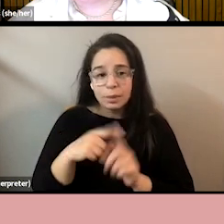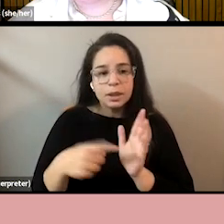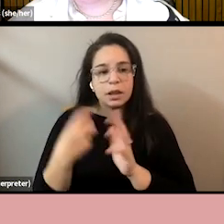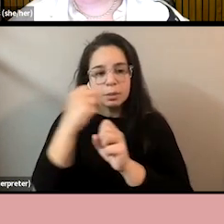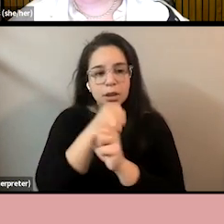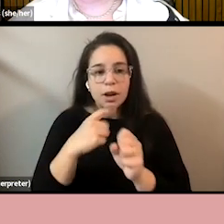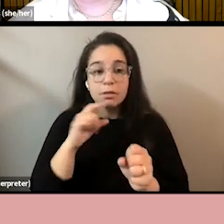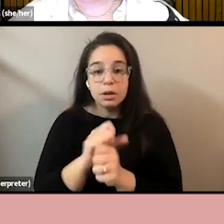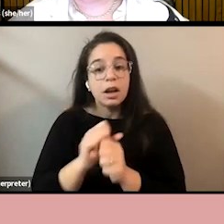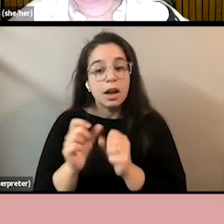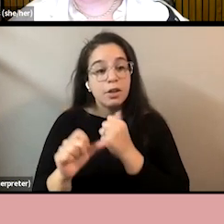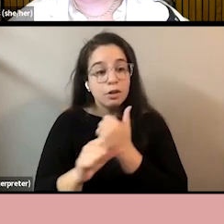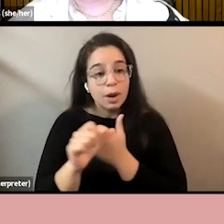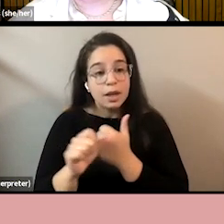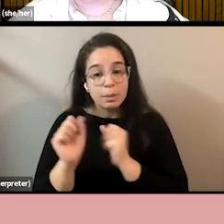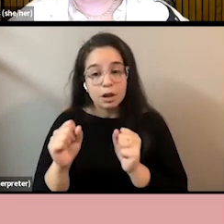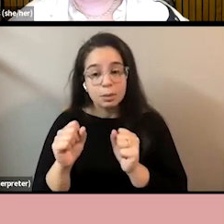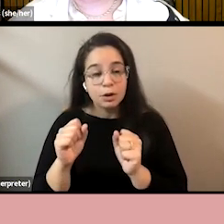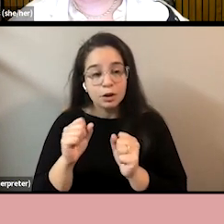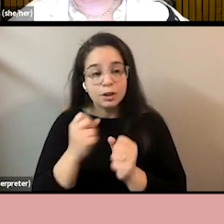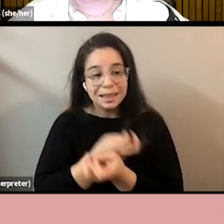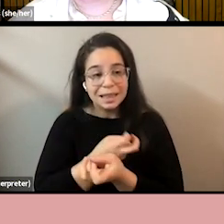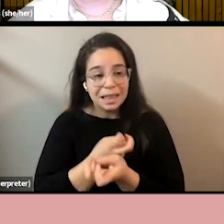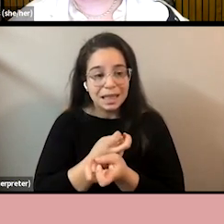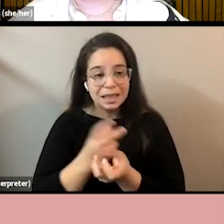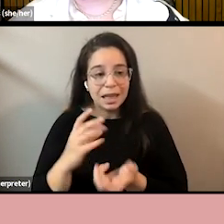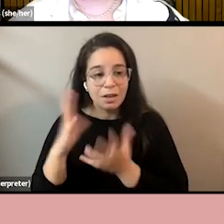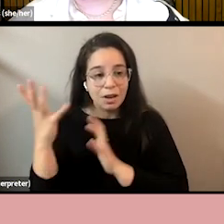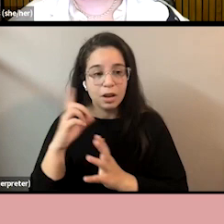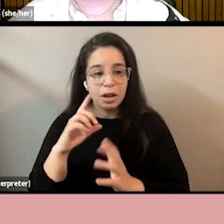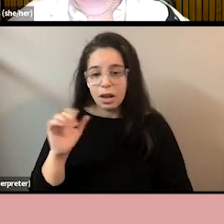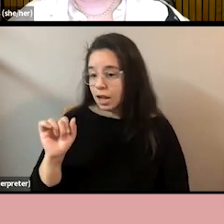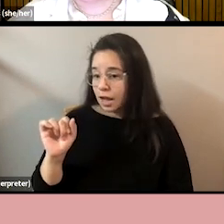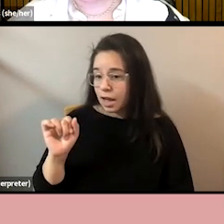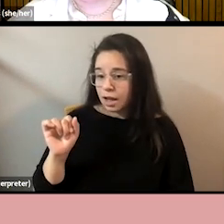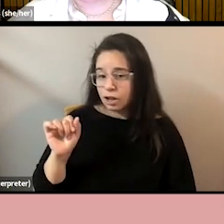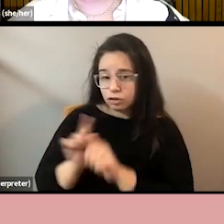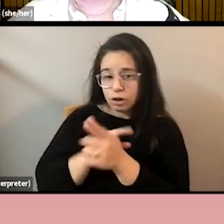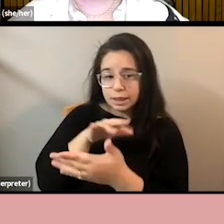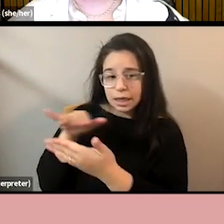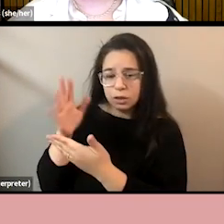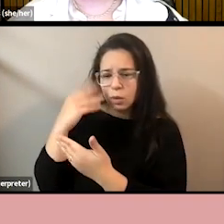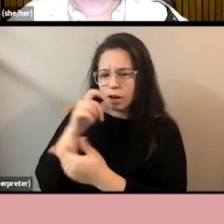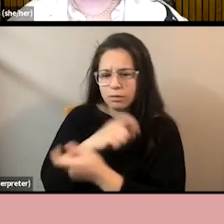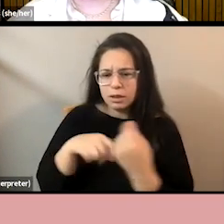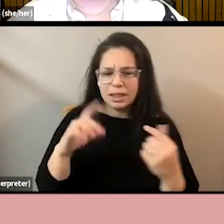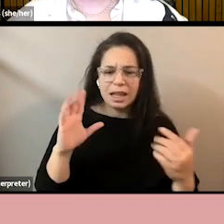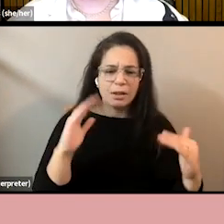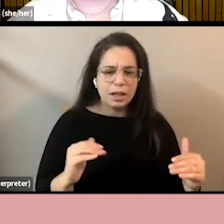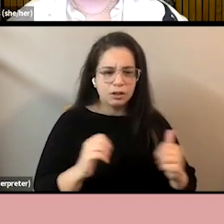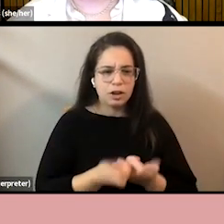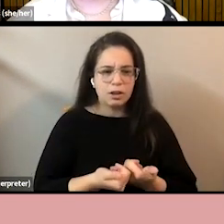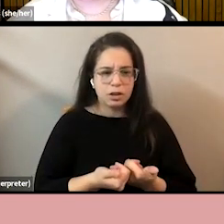carry truly threatening diseases that can mess up your life for years. Astrophysics? Hmm. Maybe you should try this challenging major.